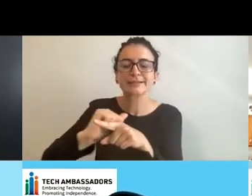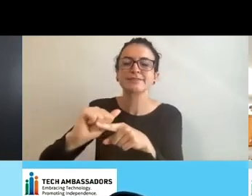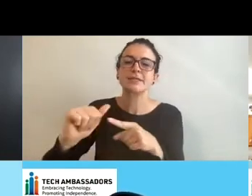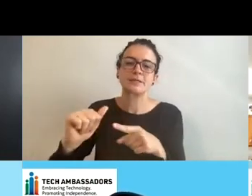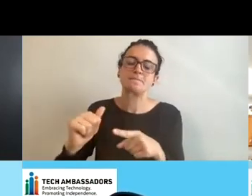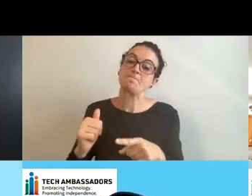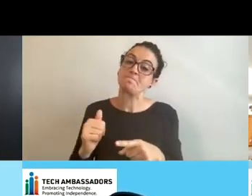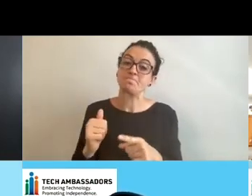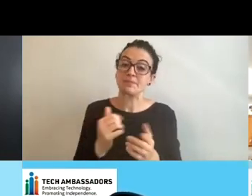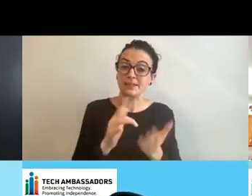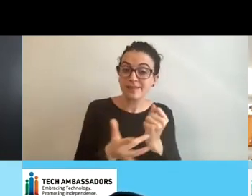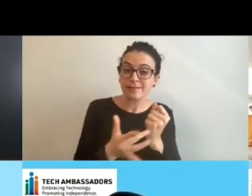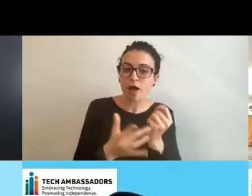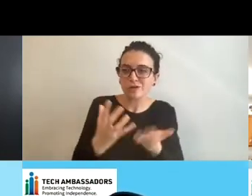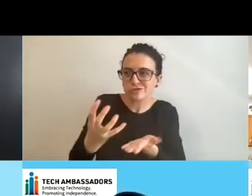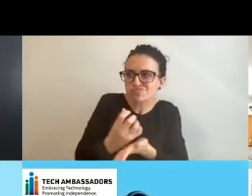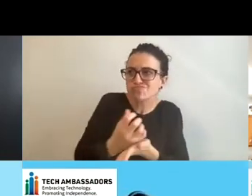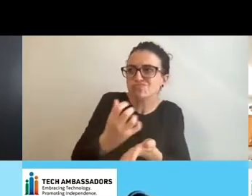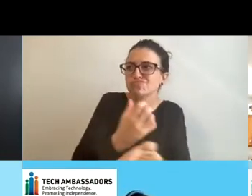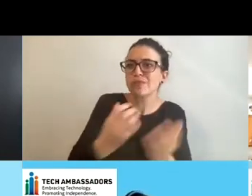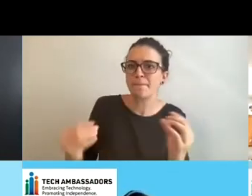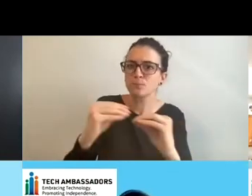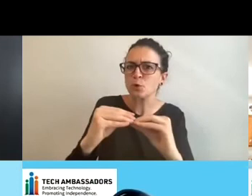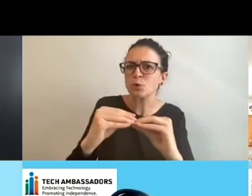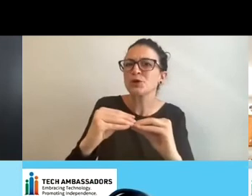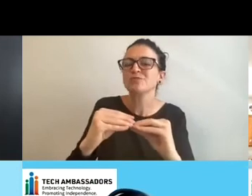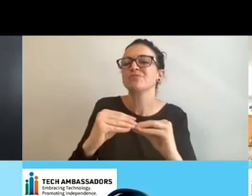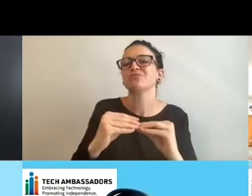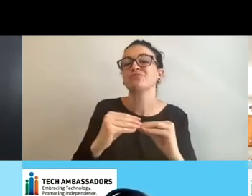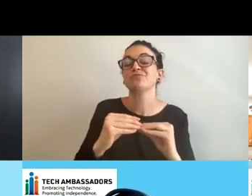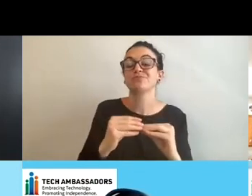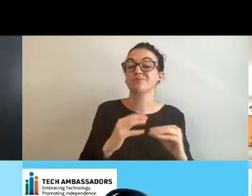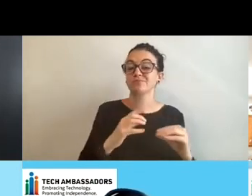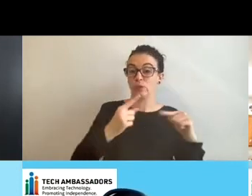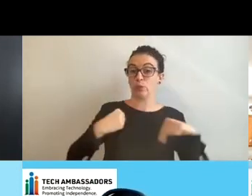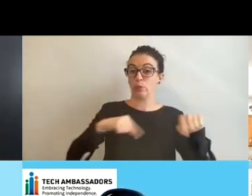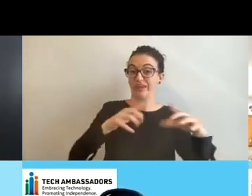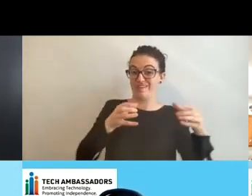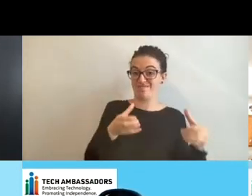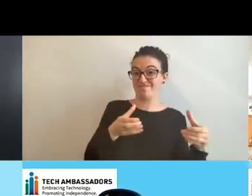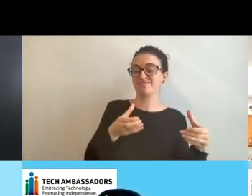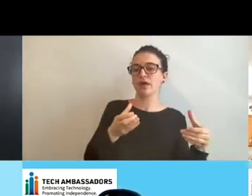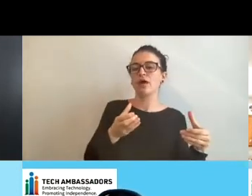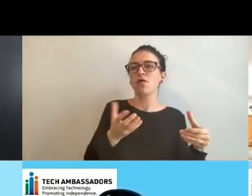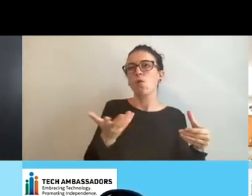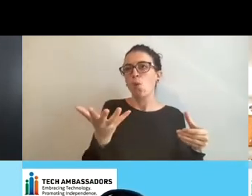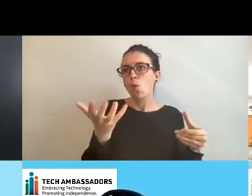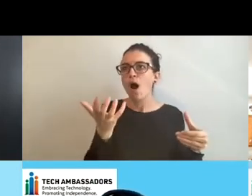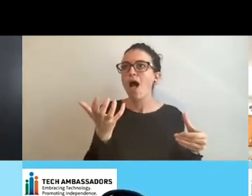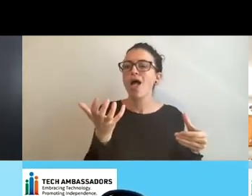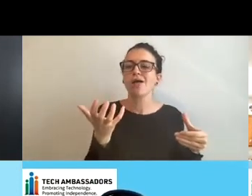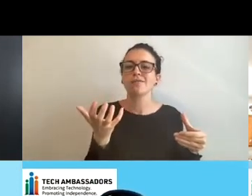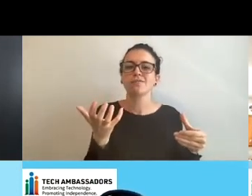We all want to, you know, be a